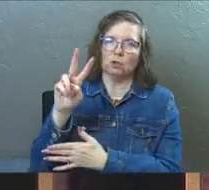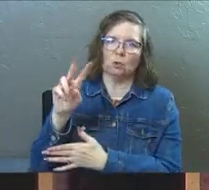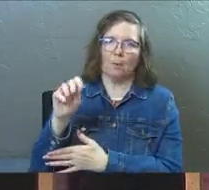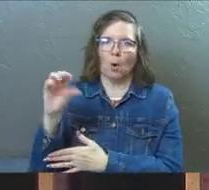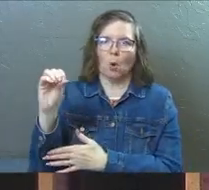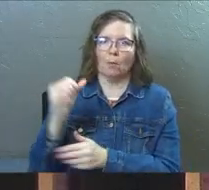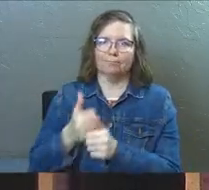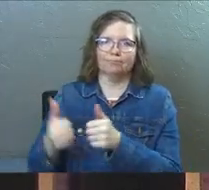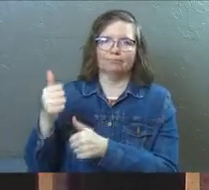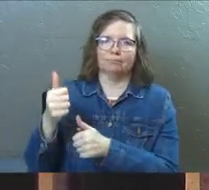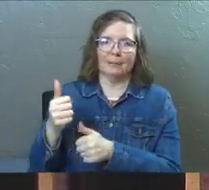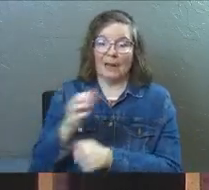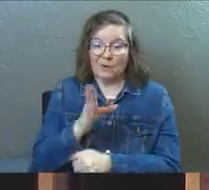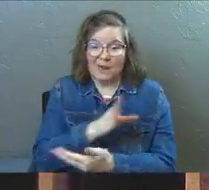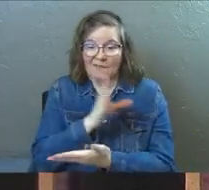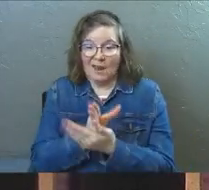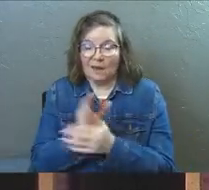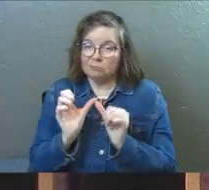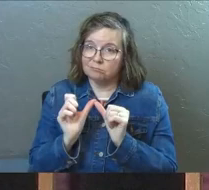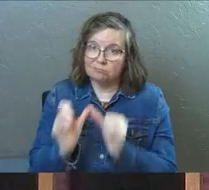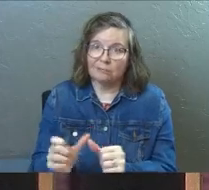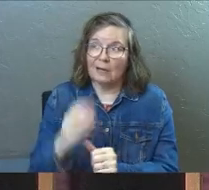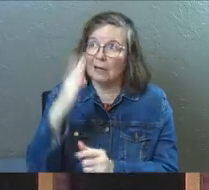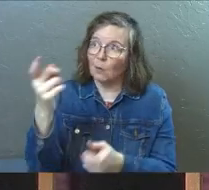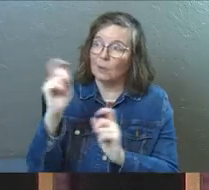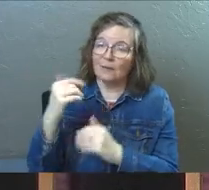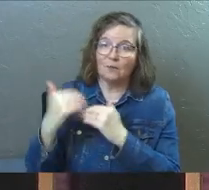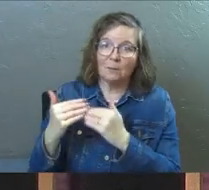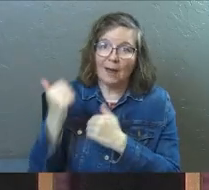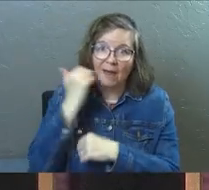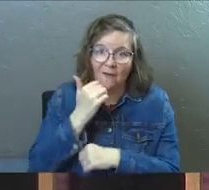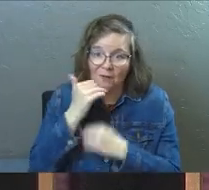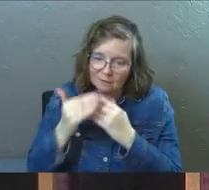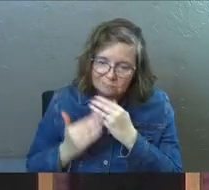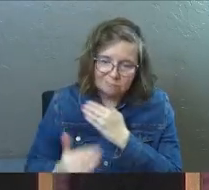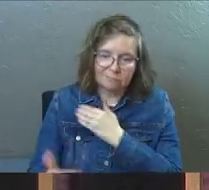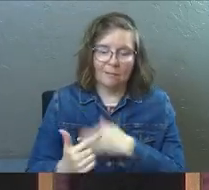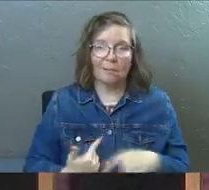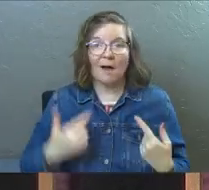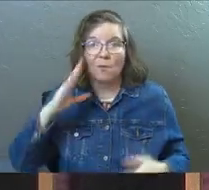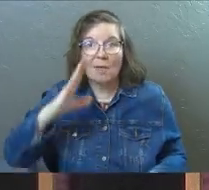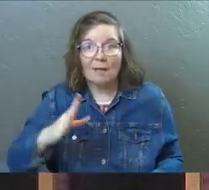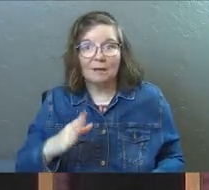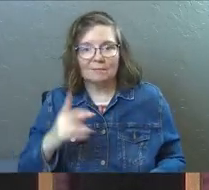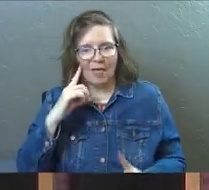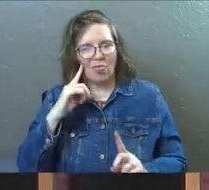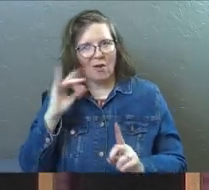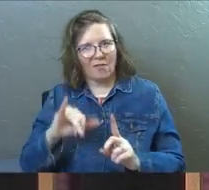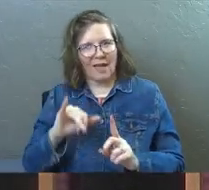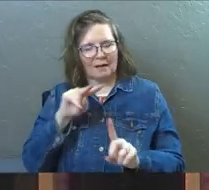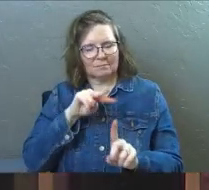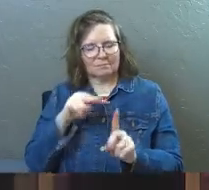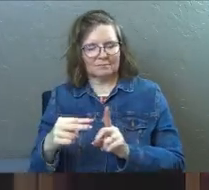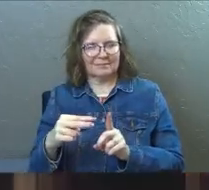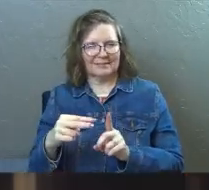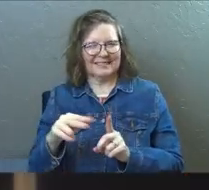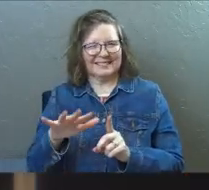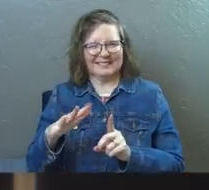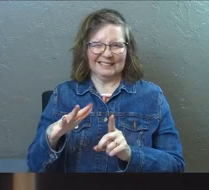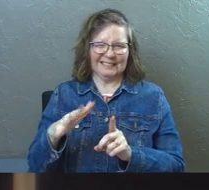going to end. And God is going to give us bread every single day for the rest of our lives. And they sort of got it right.